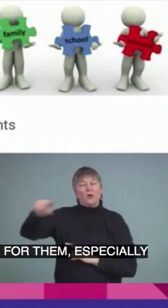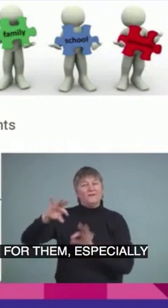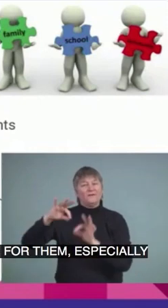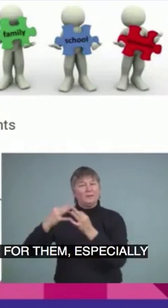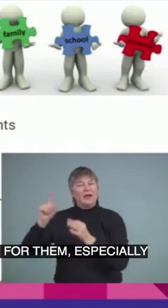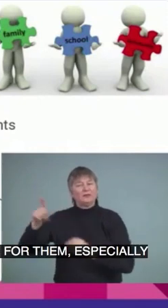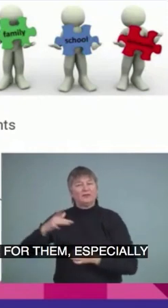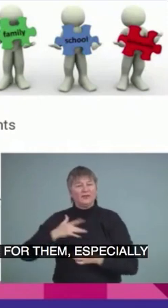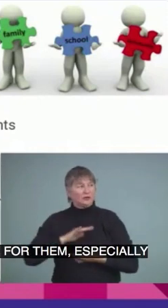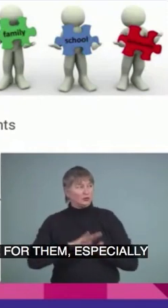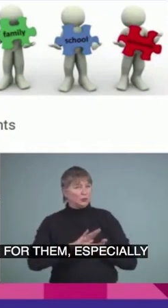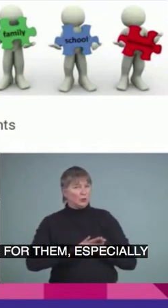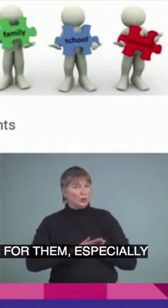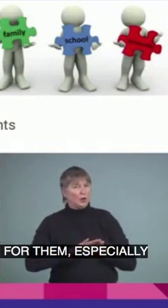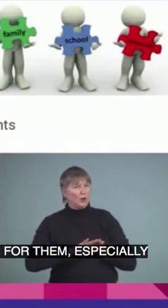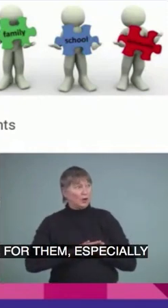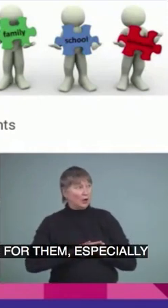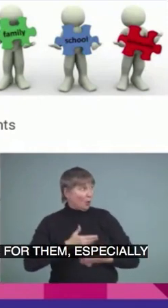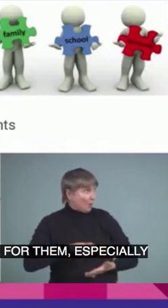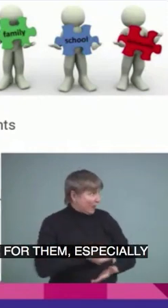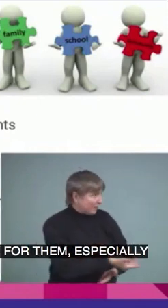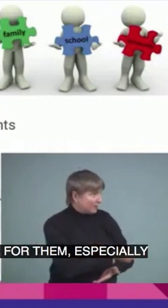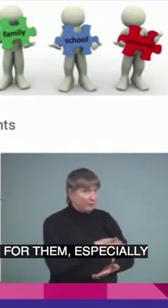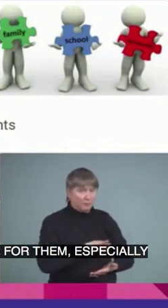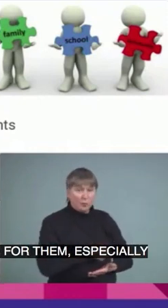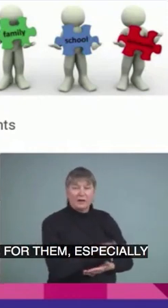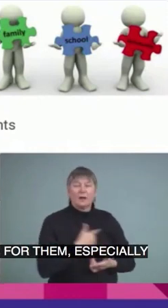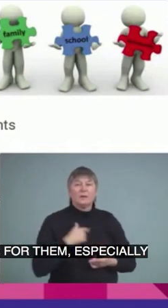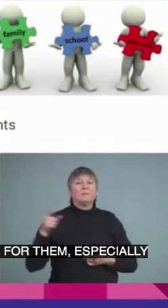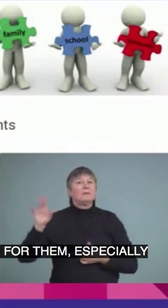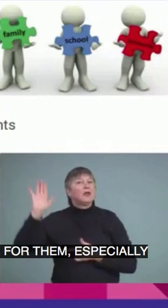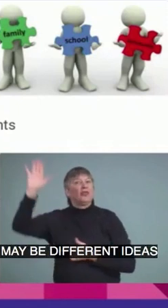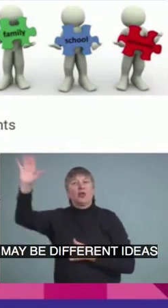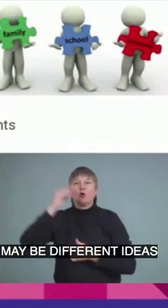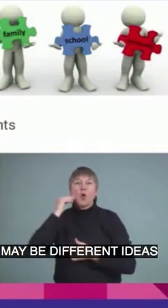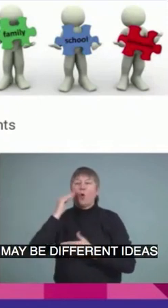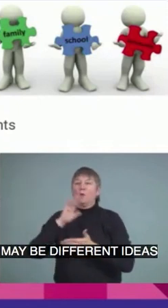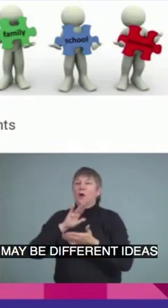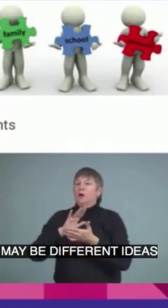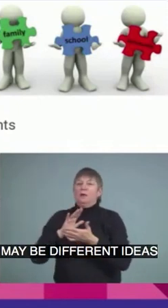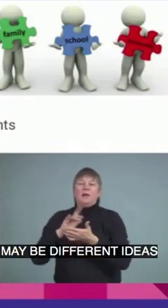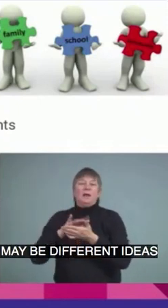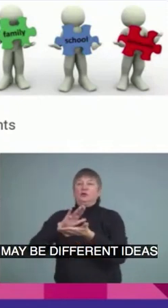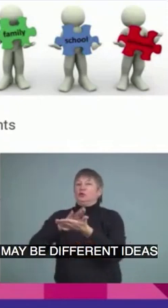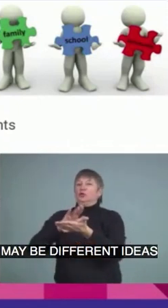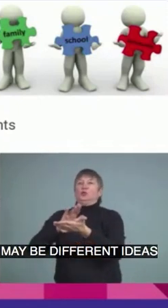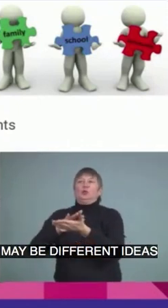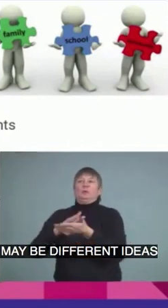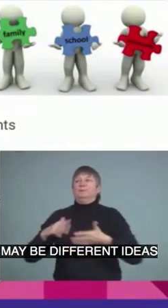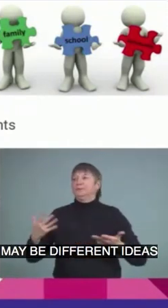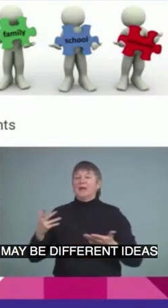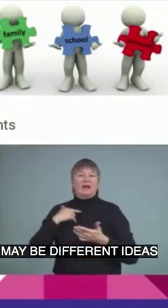there may be different ideas about the role of the school. The school might be the place that just looks after your children,